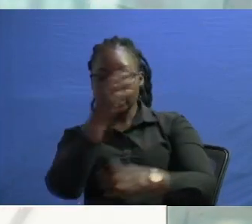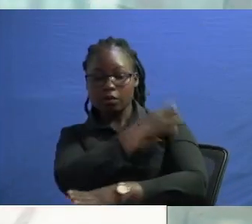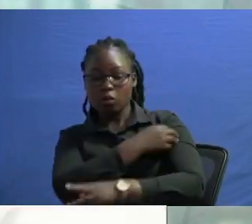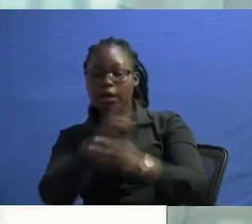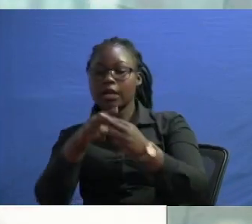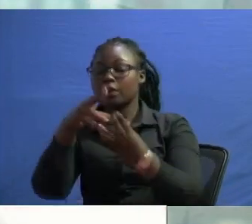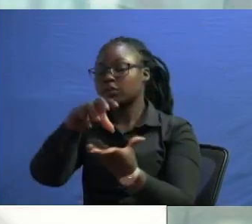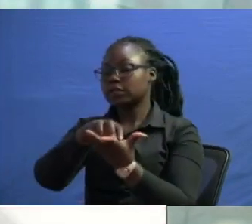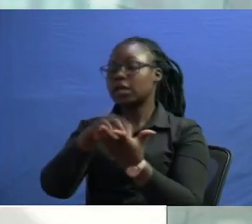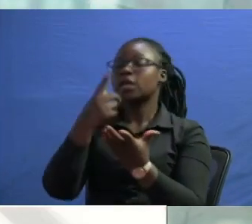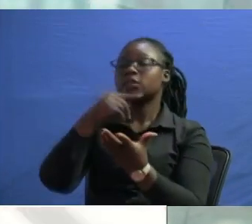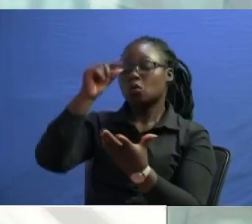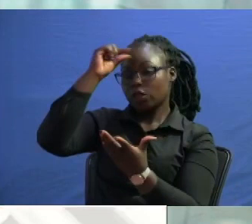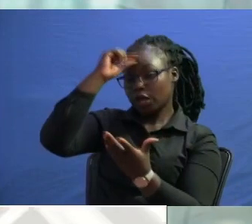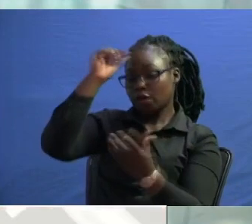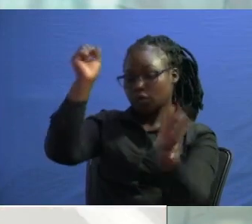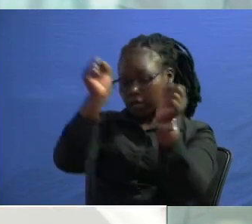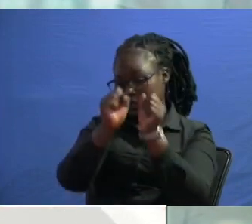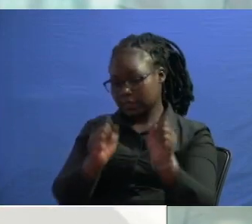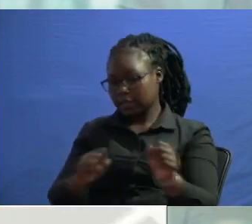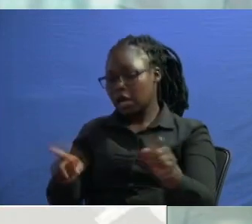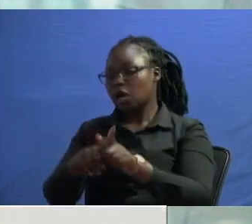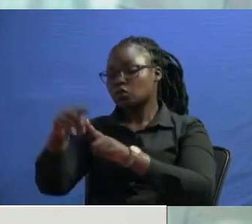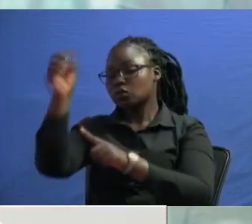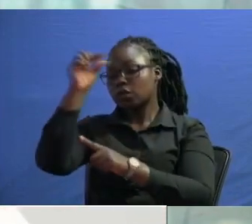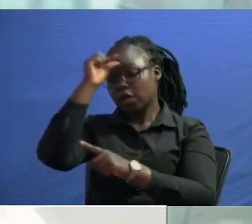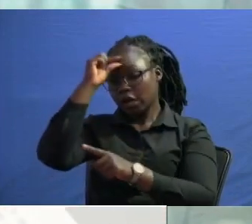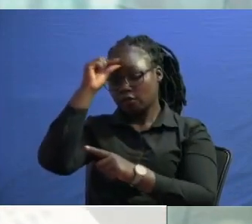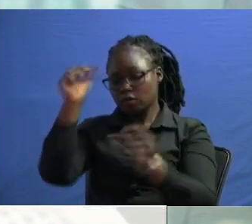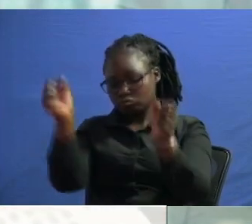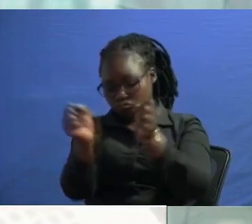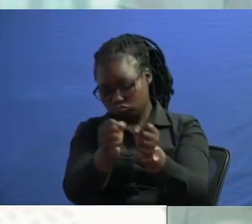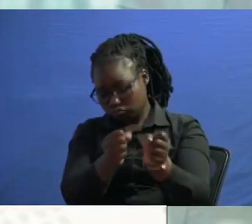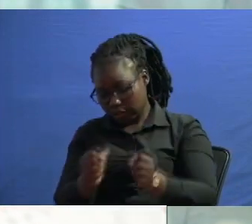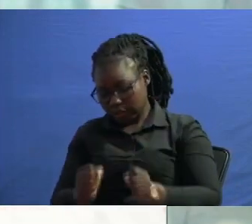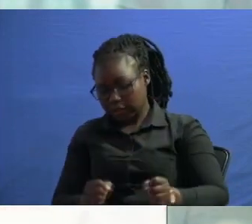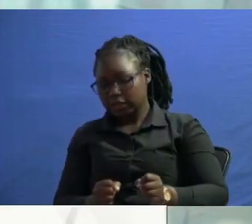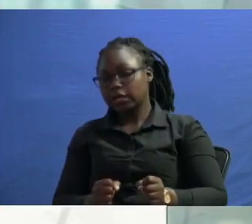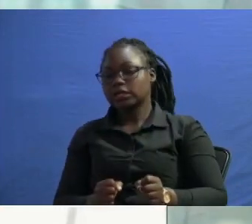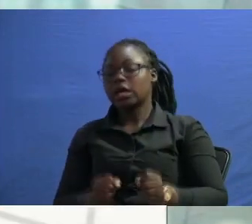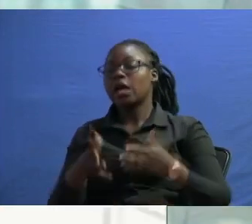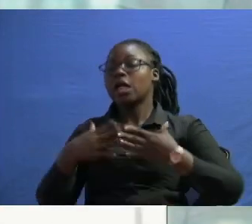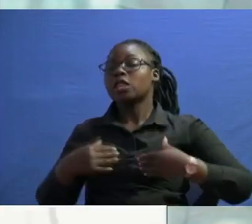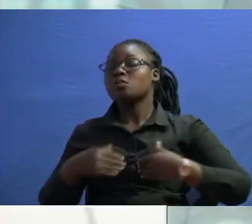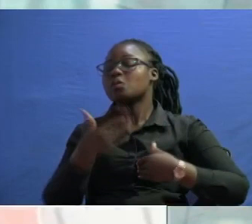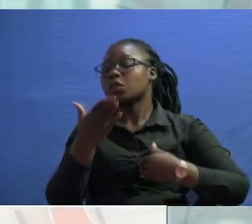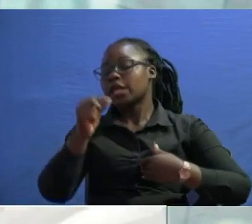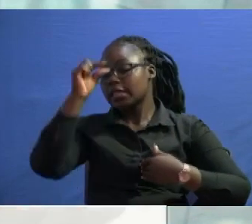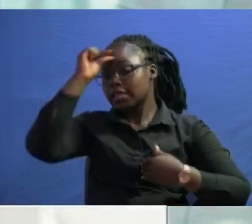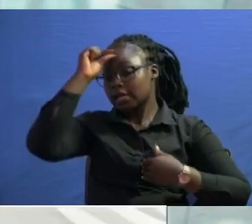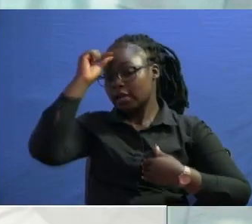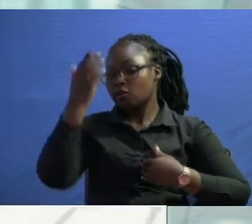so the governance system and the governance structure and the governance the people in charge of governance